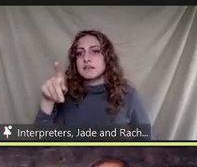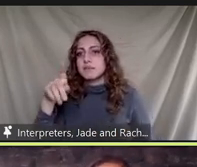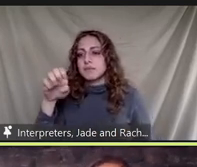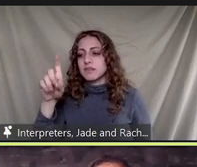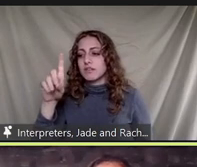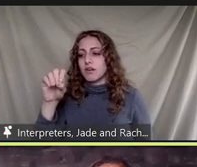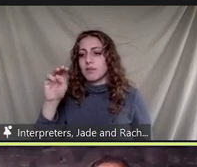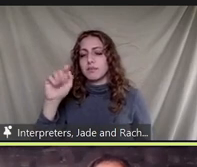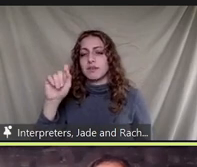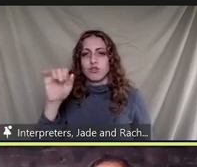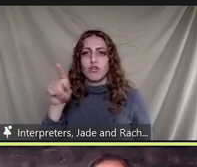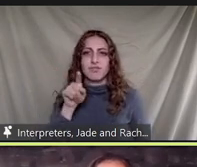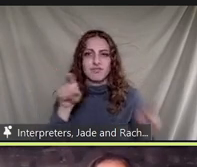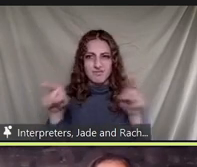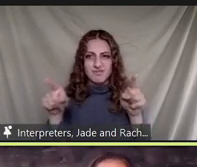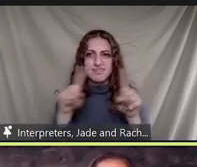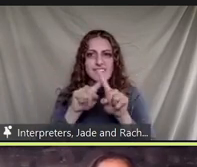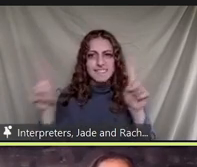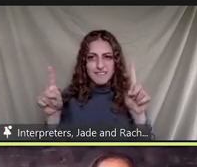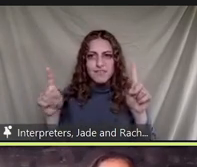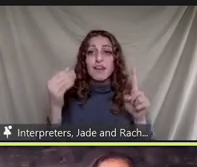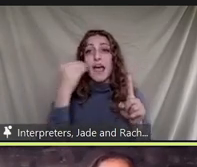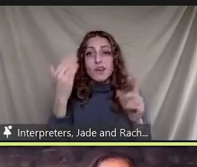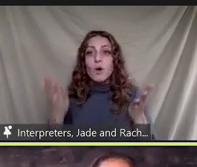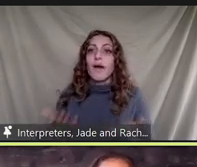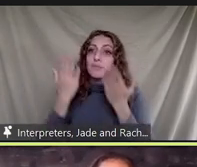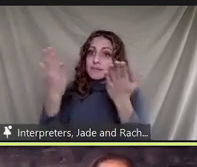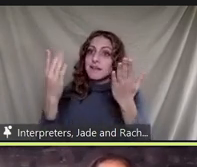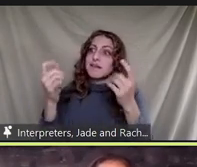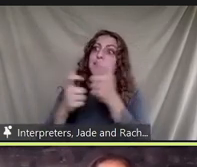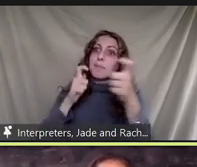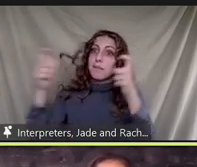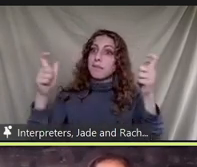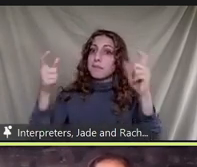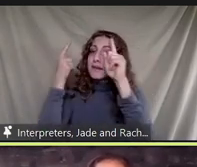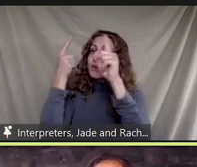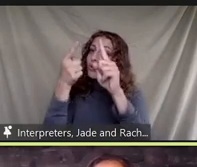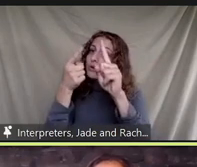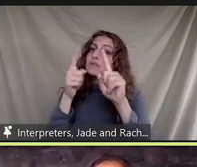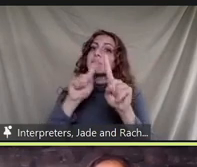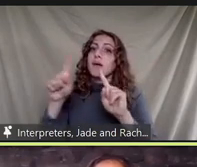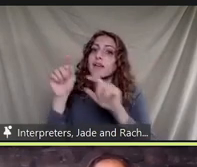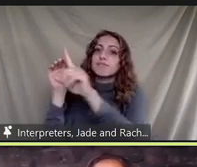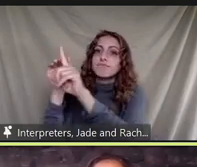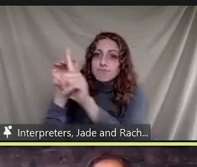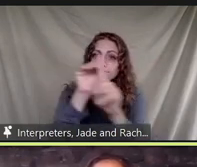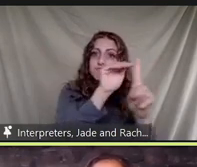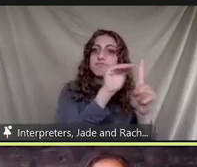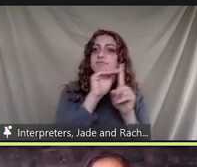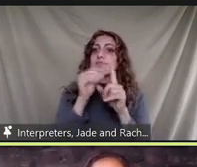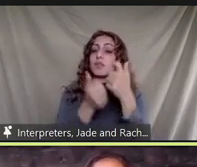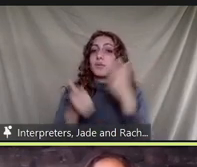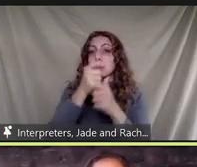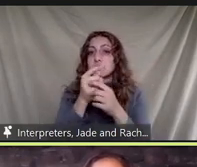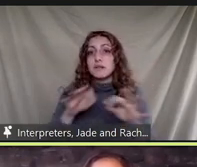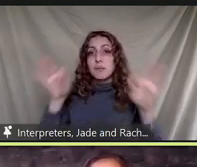big goals but big opportunities for this community and i would just remind all of us that the most important thing is